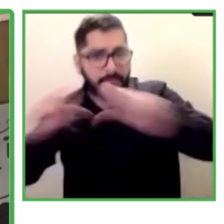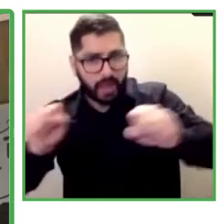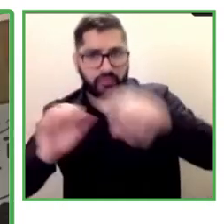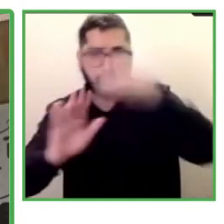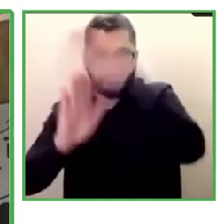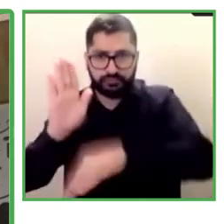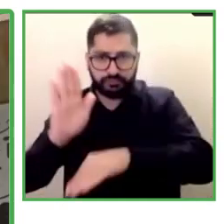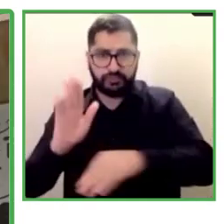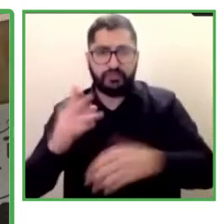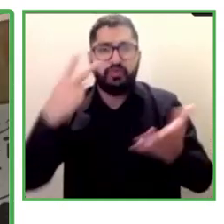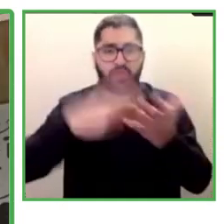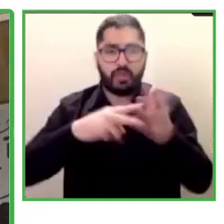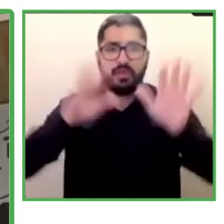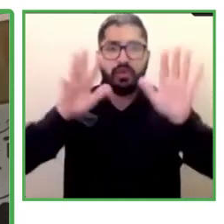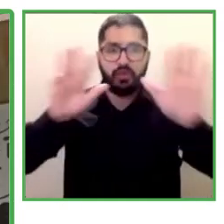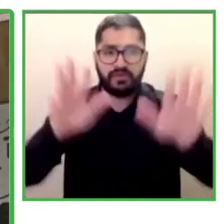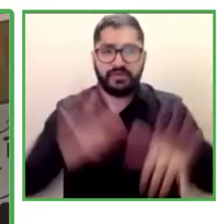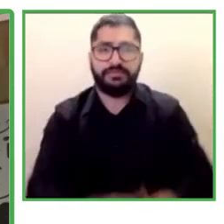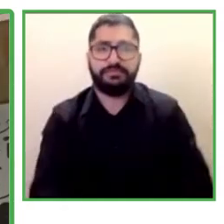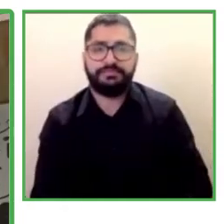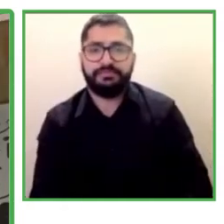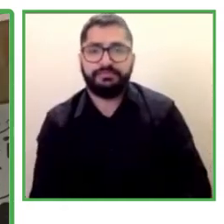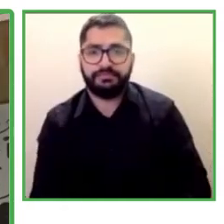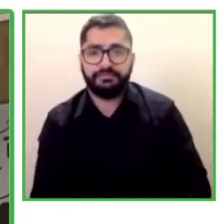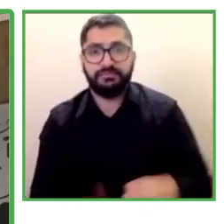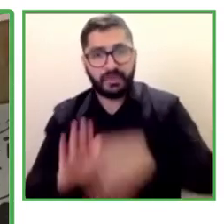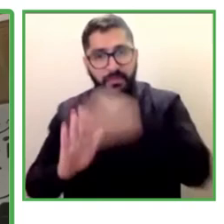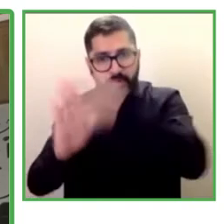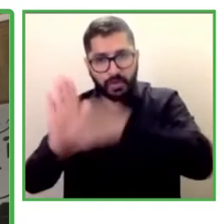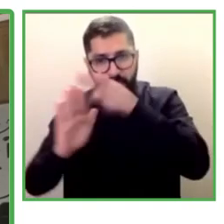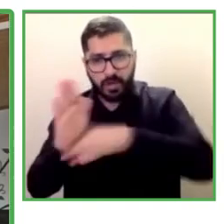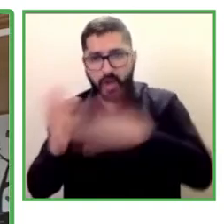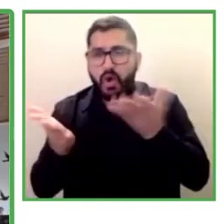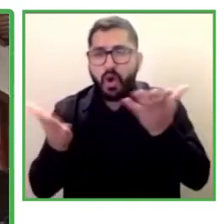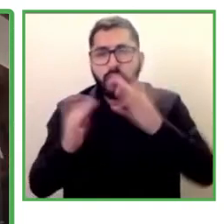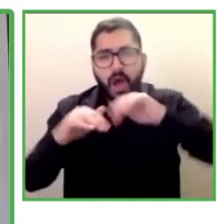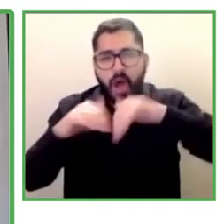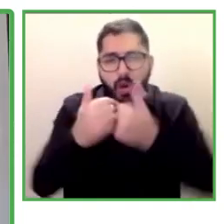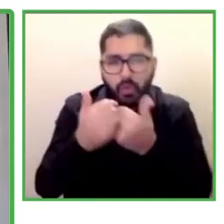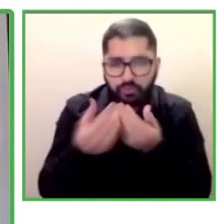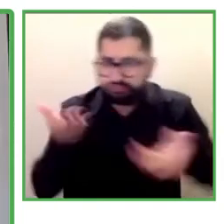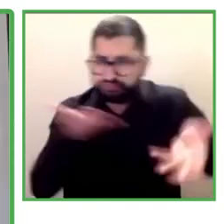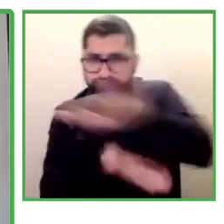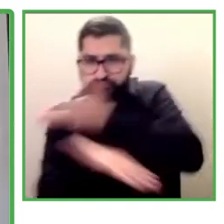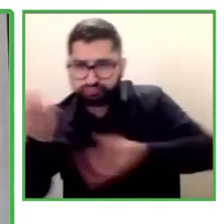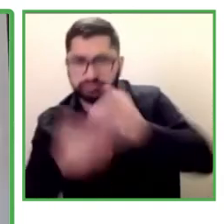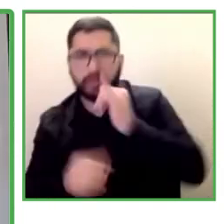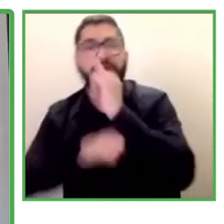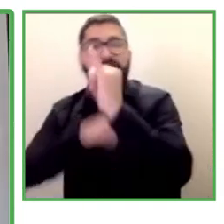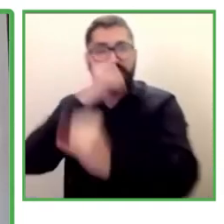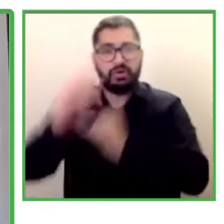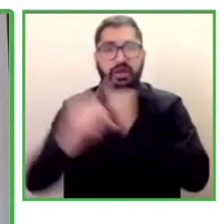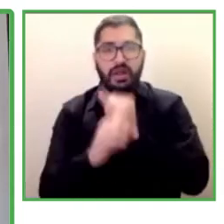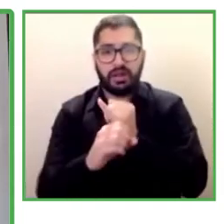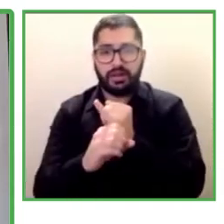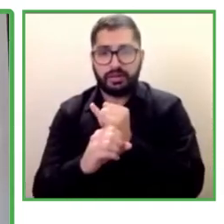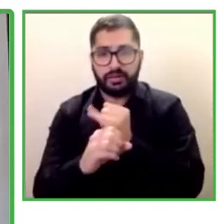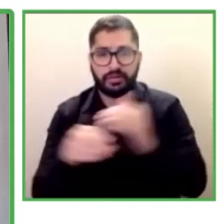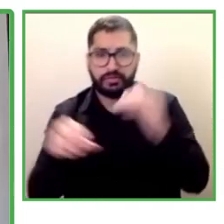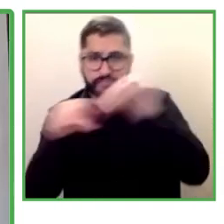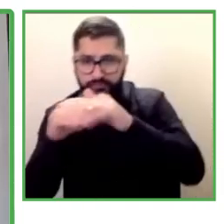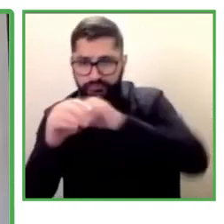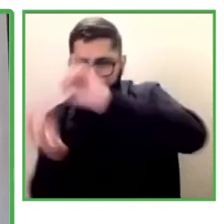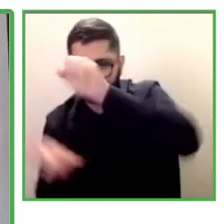2009. The program stems from an international cooperation project, co